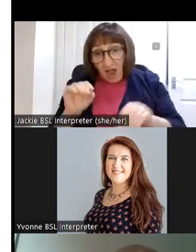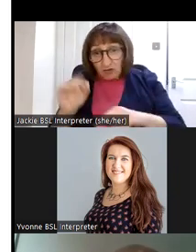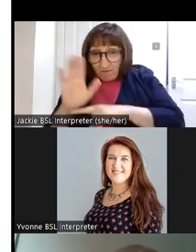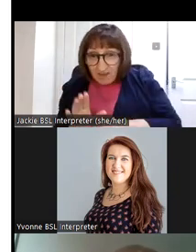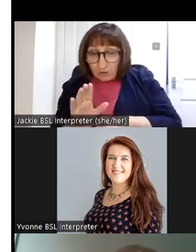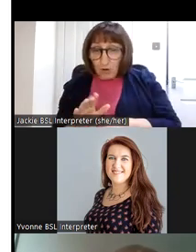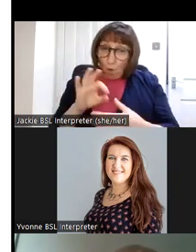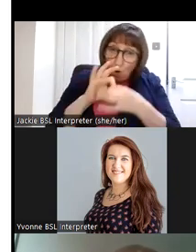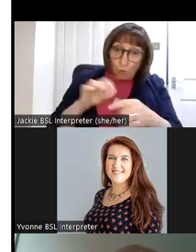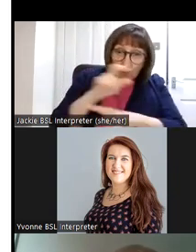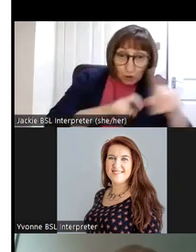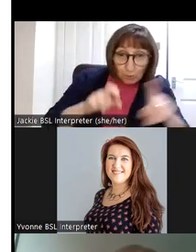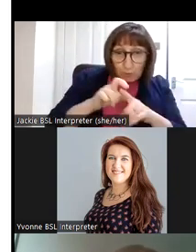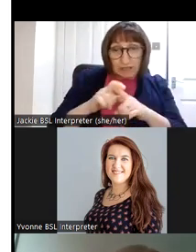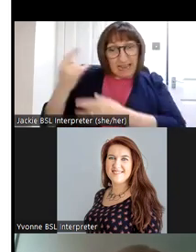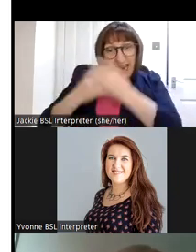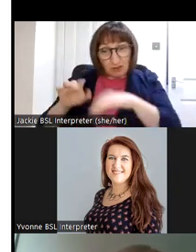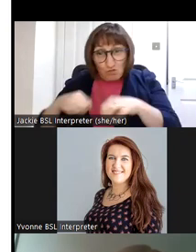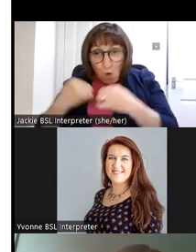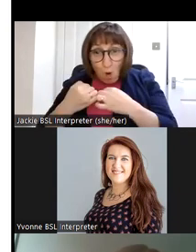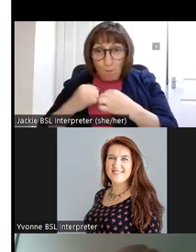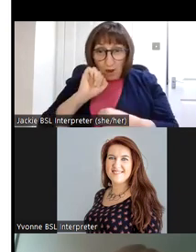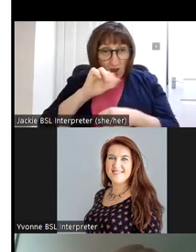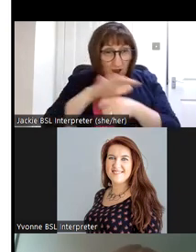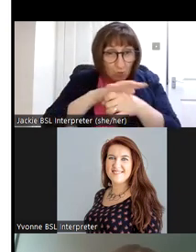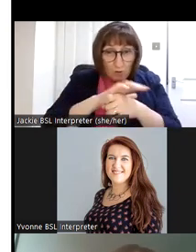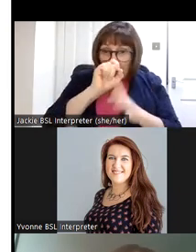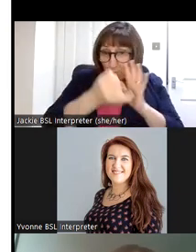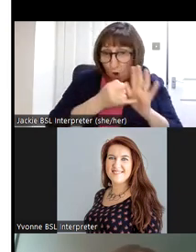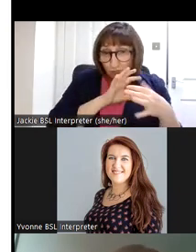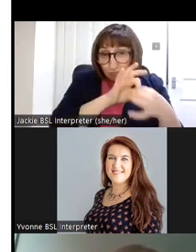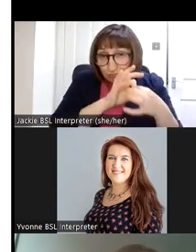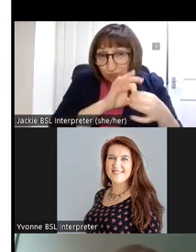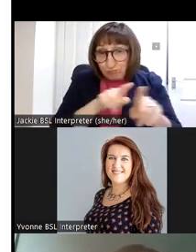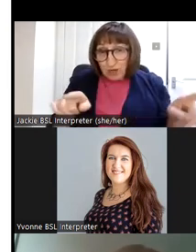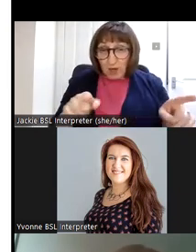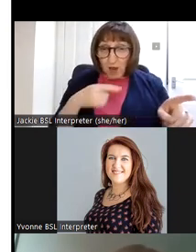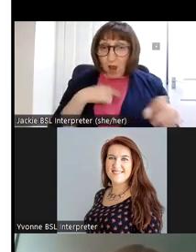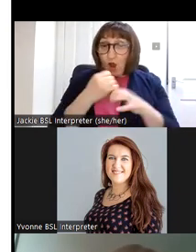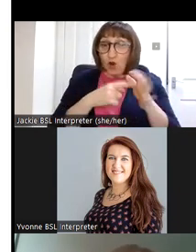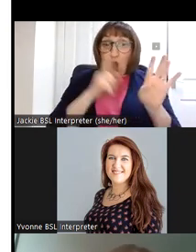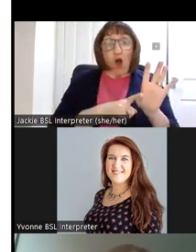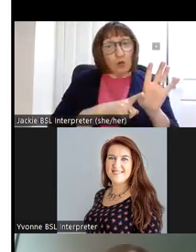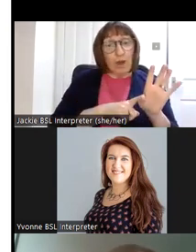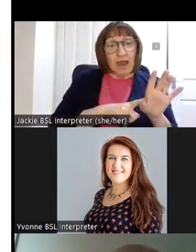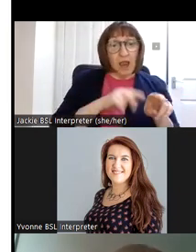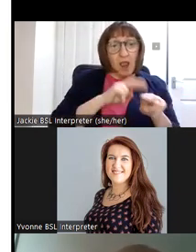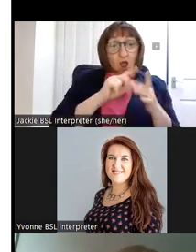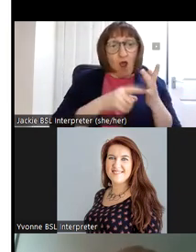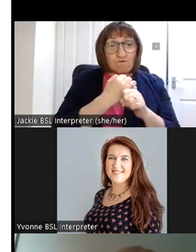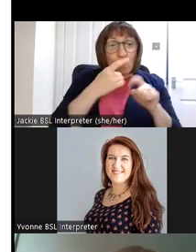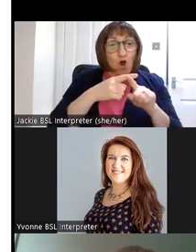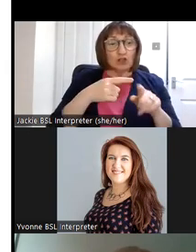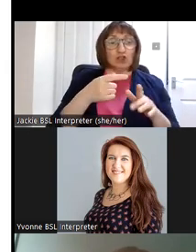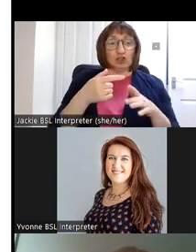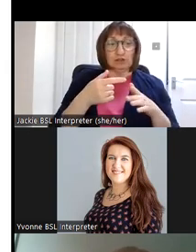communities and heritage groups and within their individual projects for example the Galway forge gates project is a